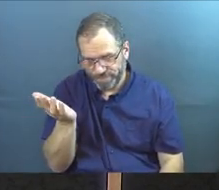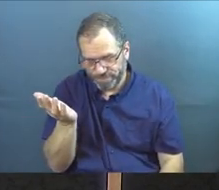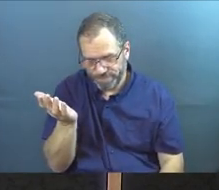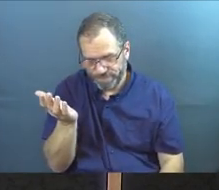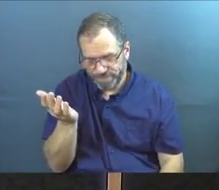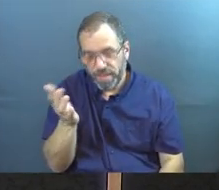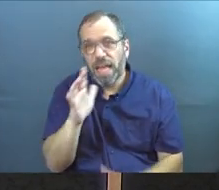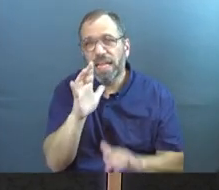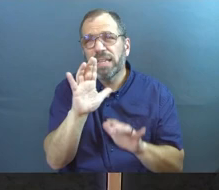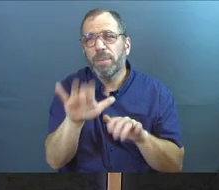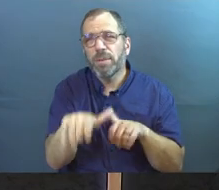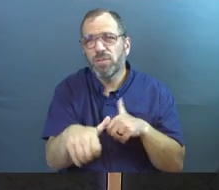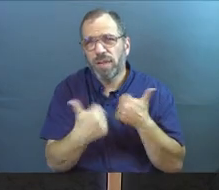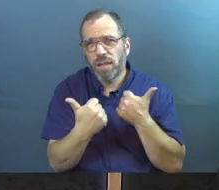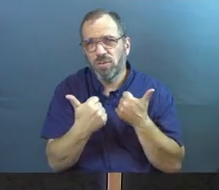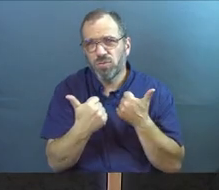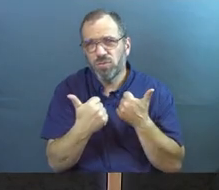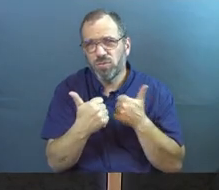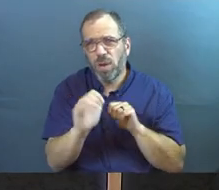challenge you on that.